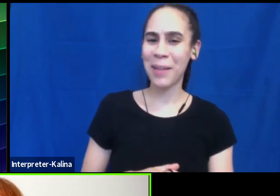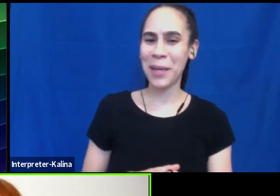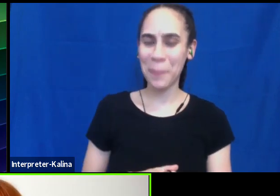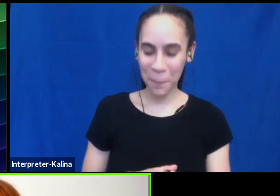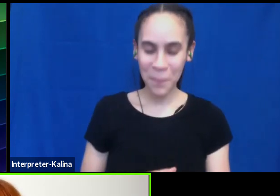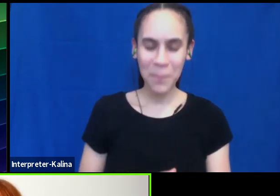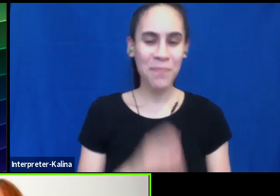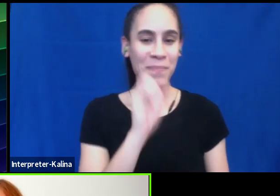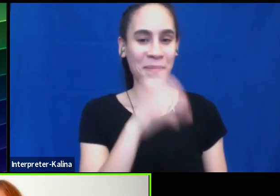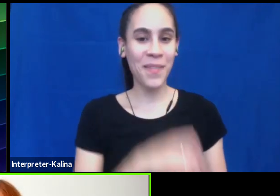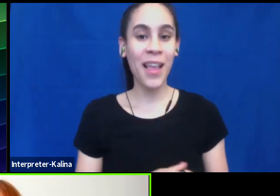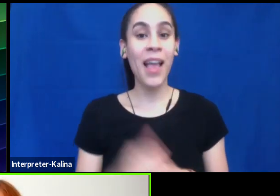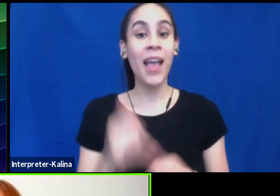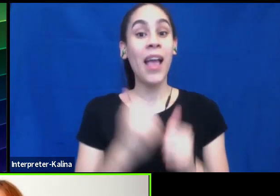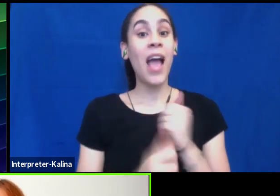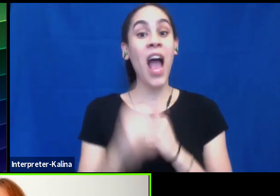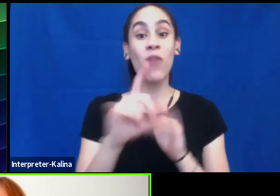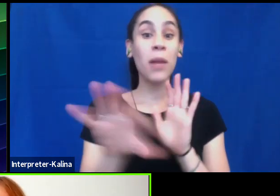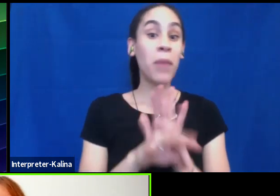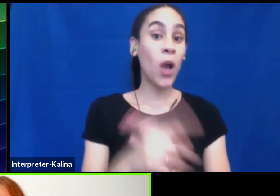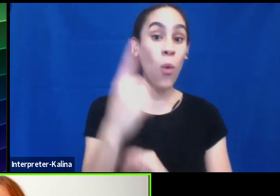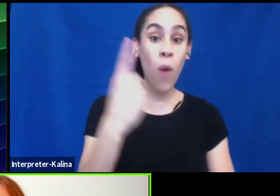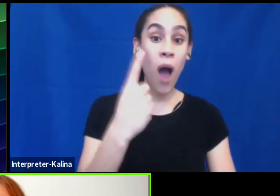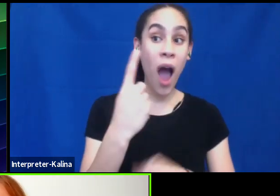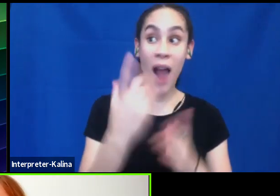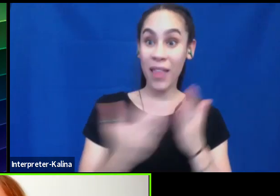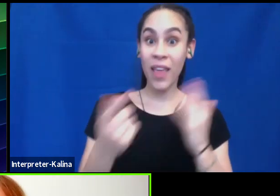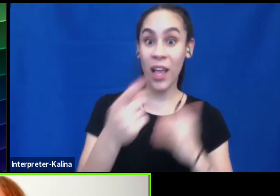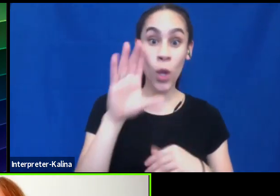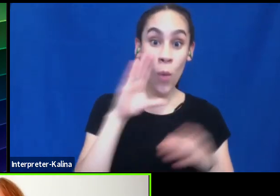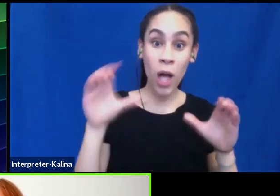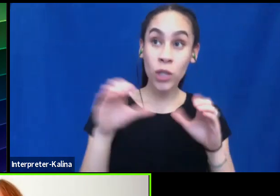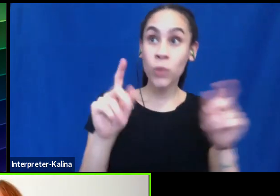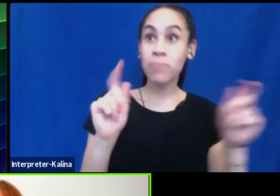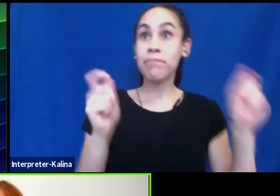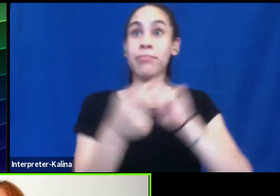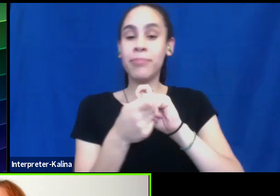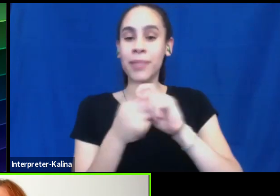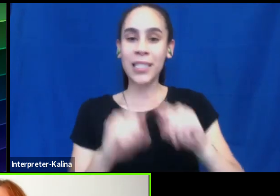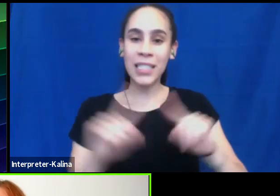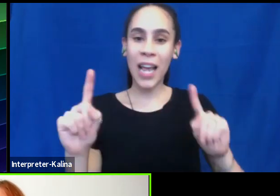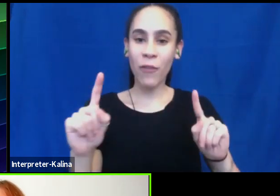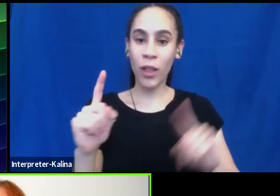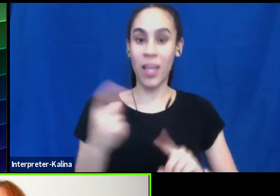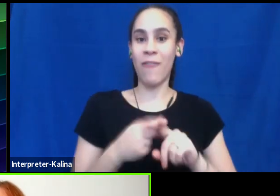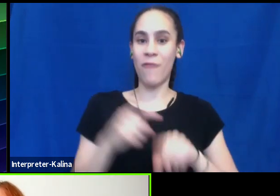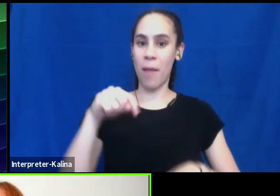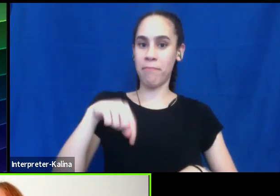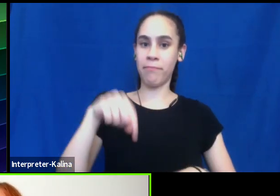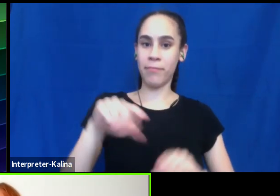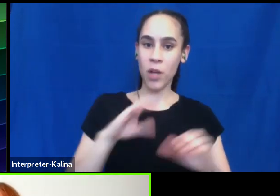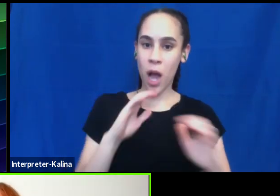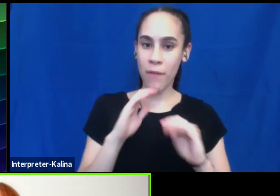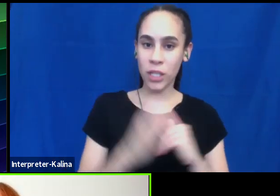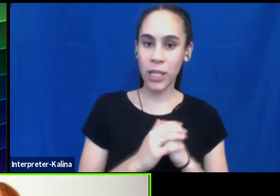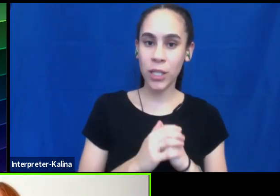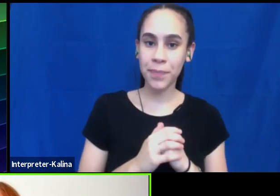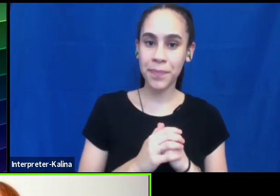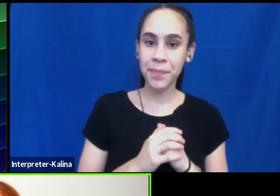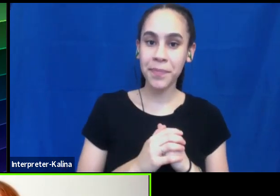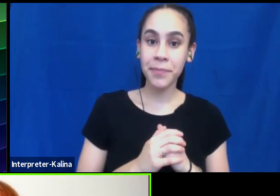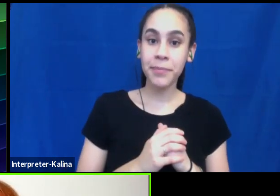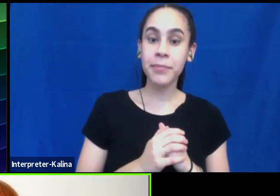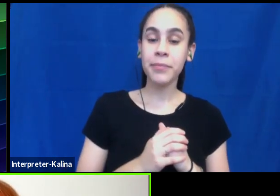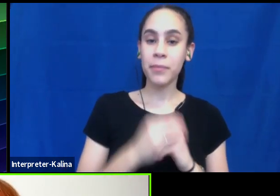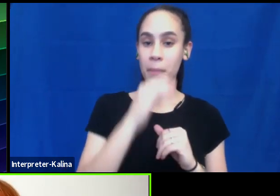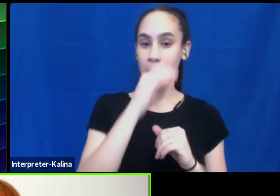um, pick something that you will do differently as a result of this conversation. And, um, and then if you would, again, I